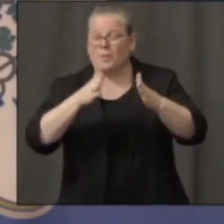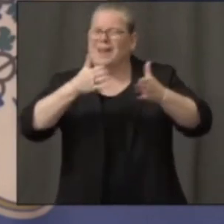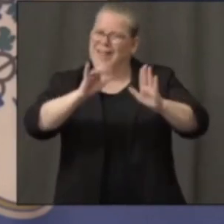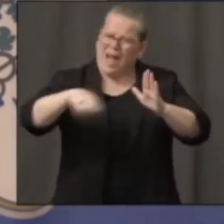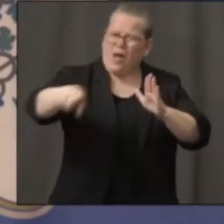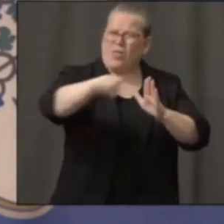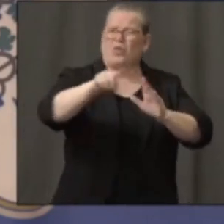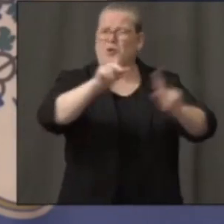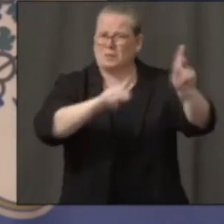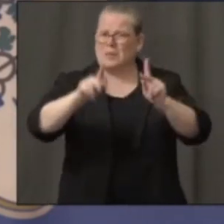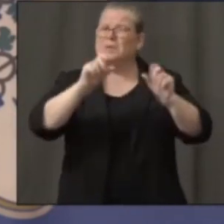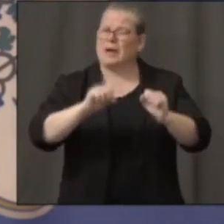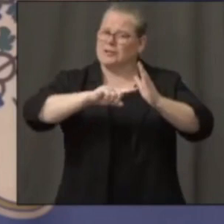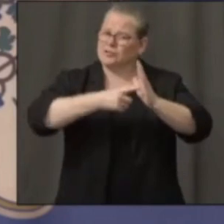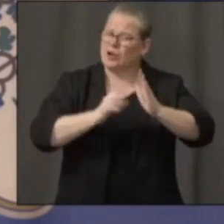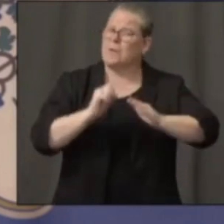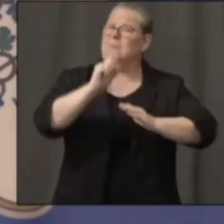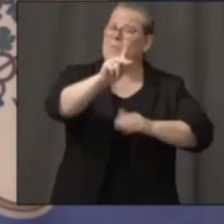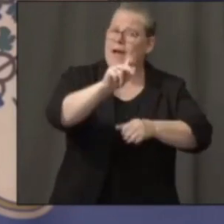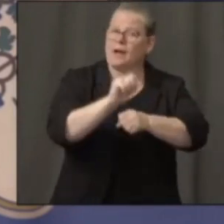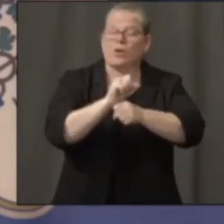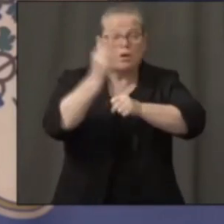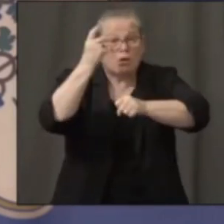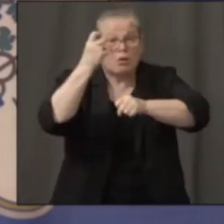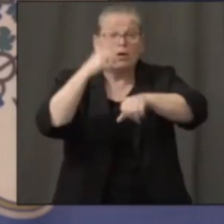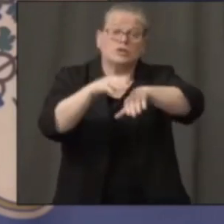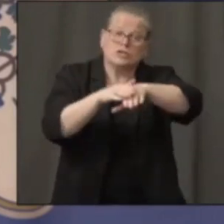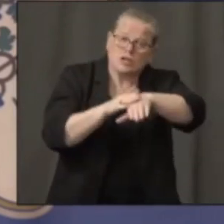With public health and public safety as the number one priority, I Samhain Za visiting So, as the